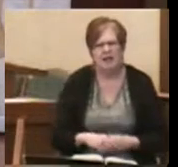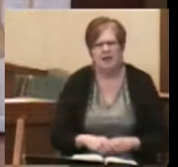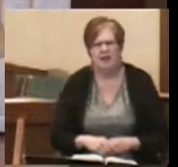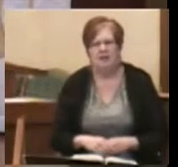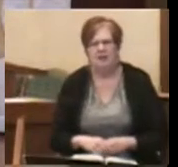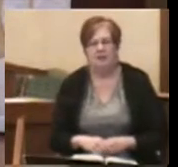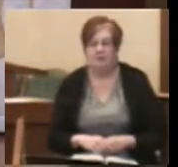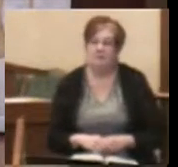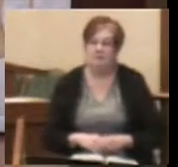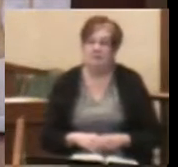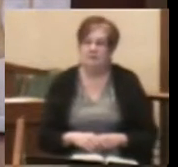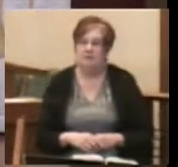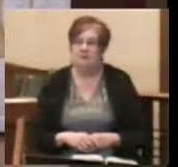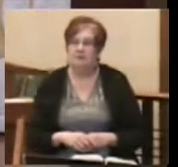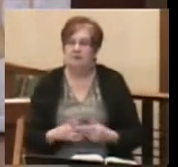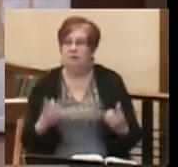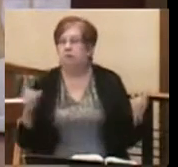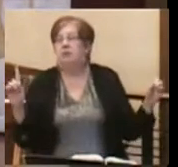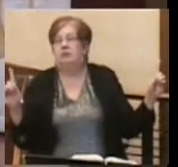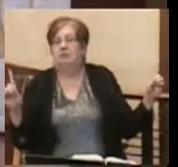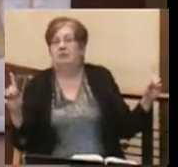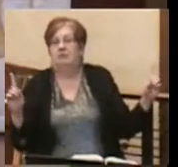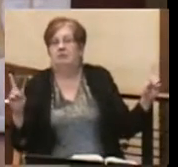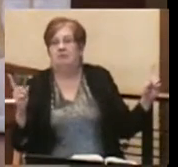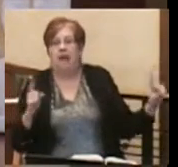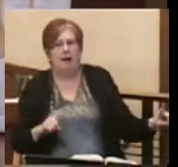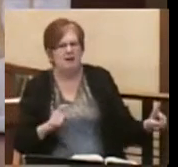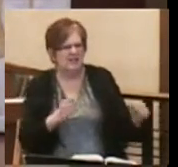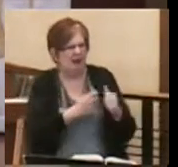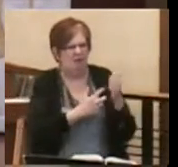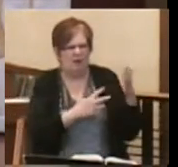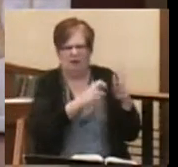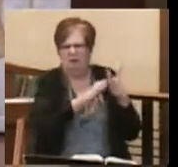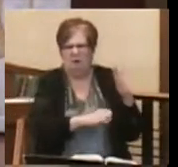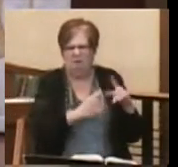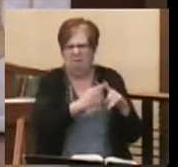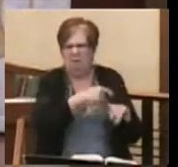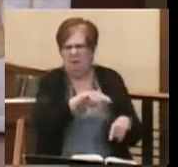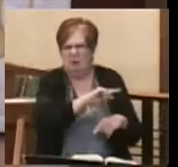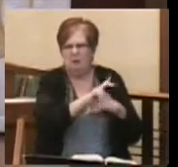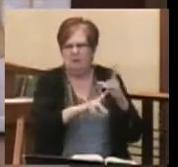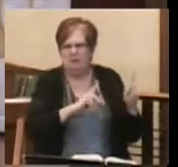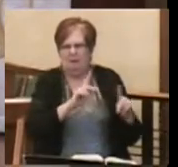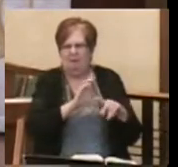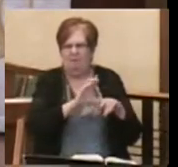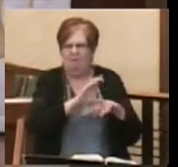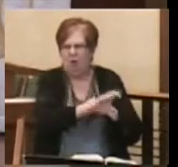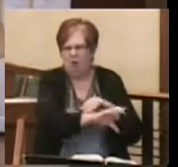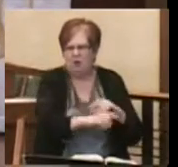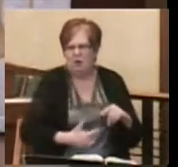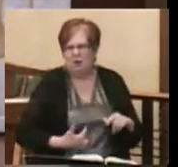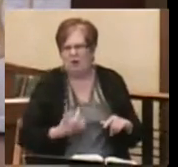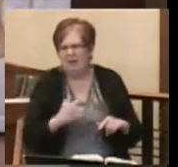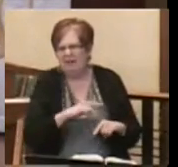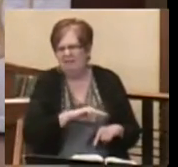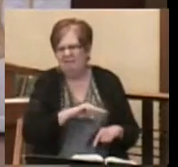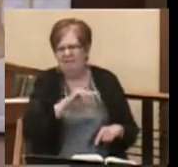And it happens. And everything is taken away from the people. And they are forced to go live into